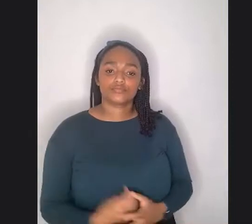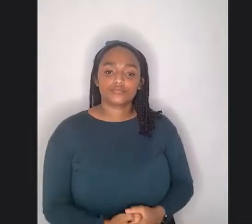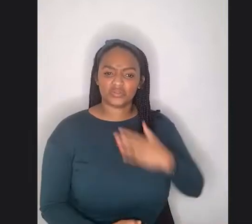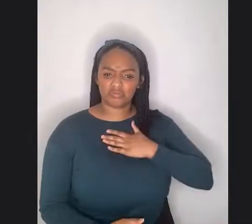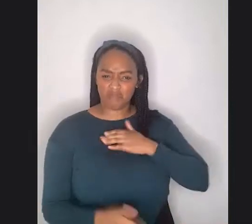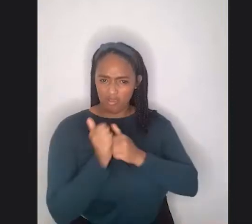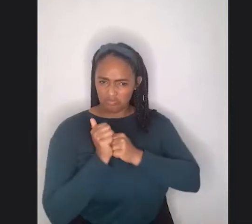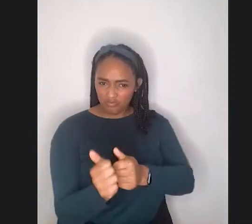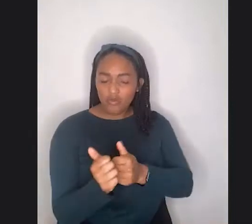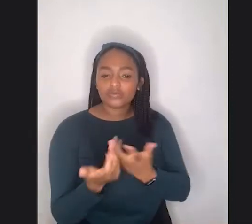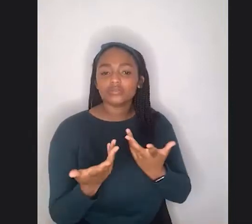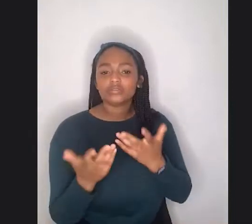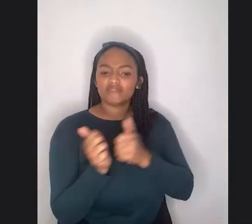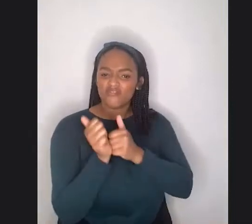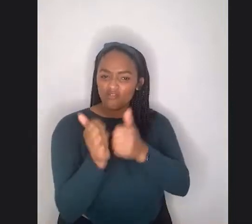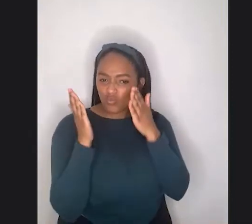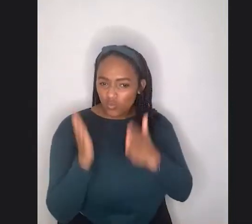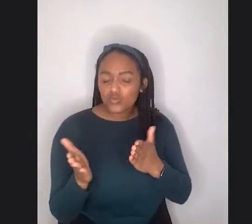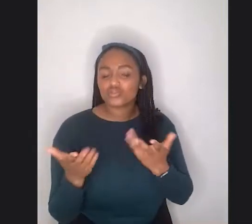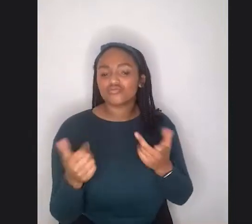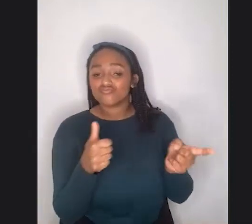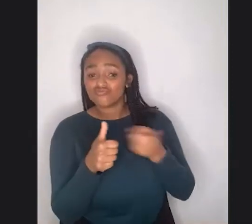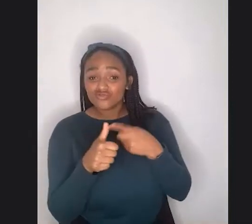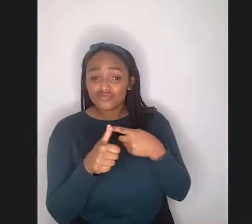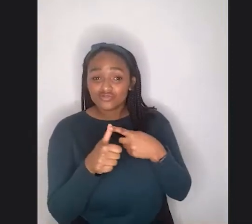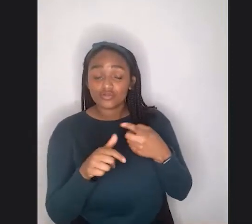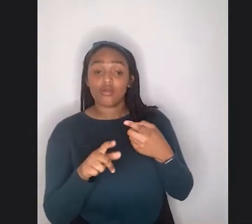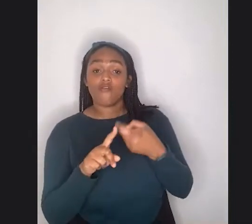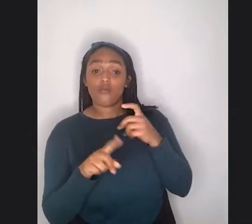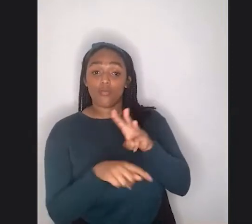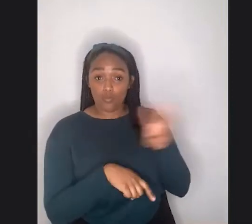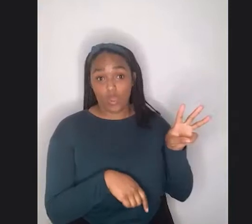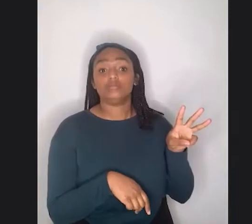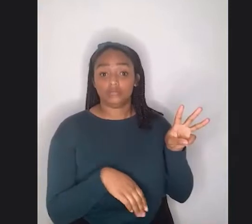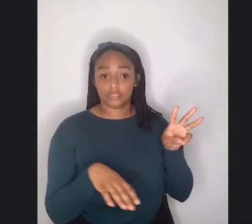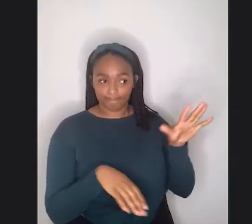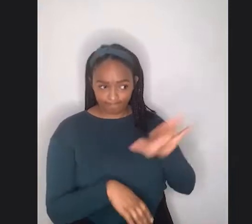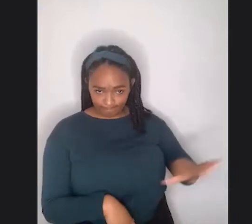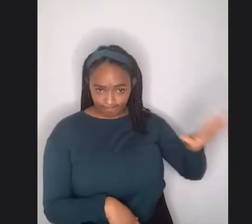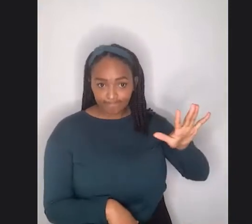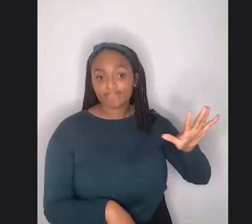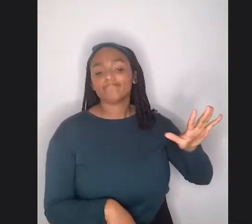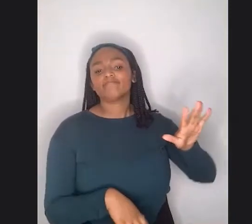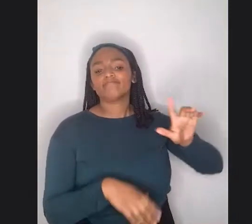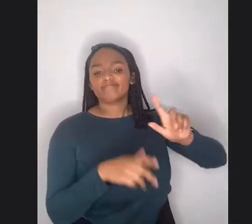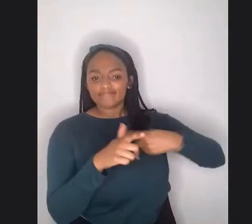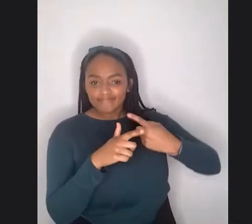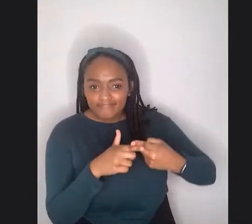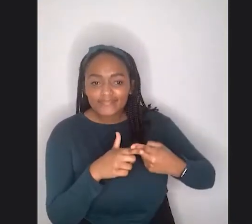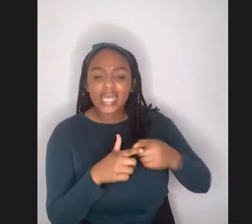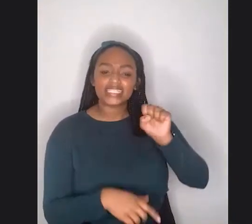my followers first were from the West, um, followed by, um, South Asia.